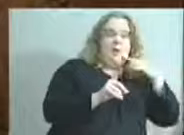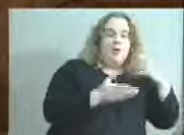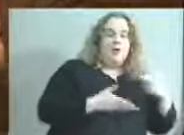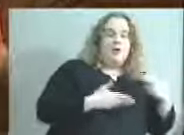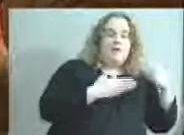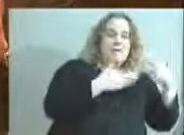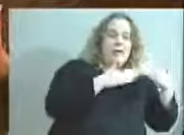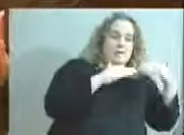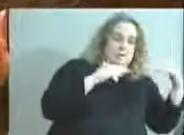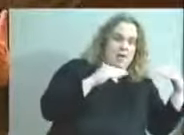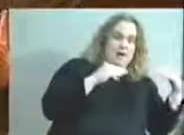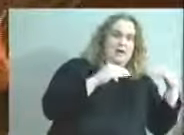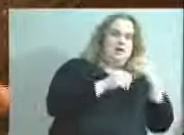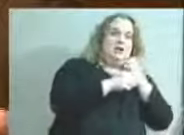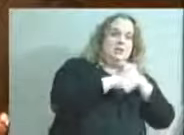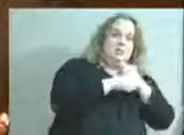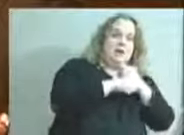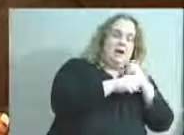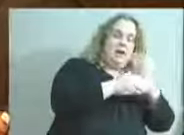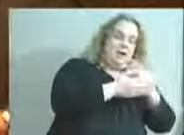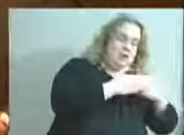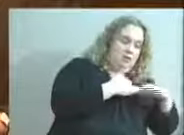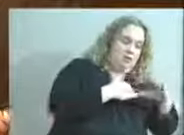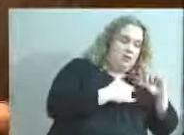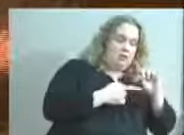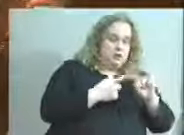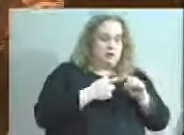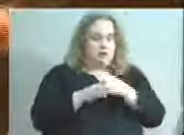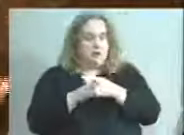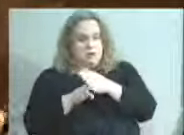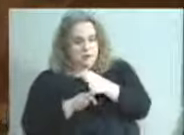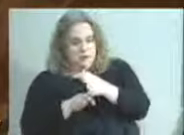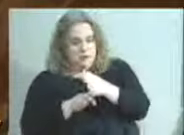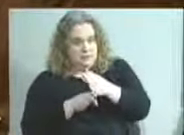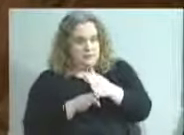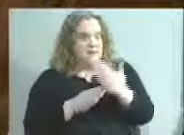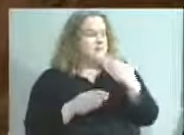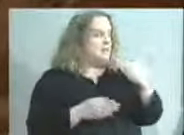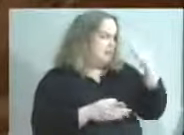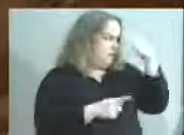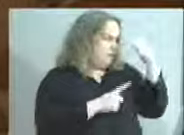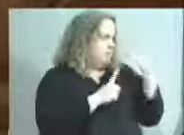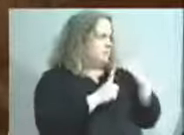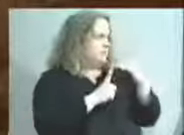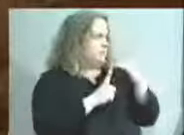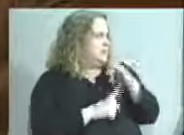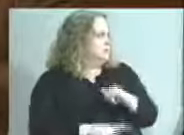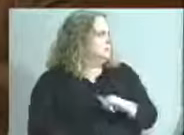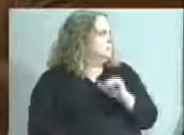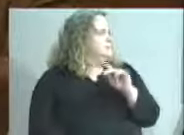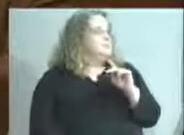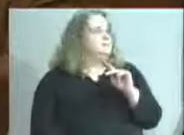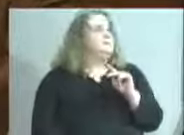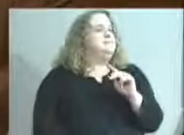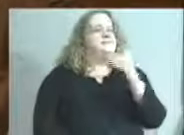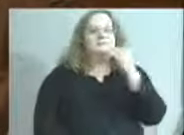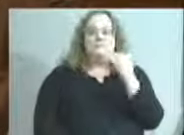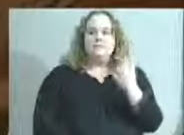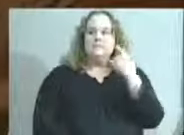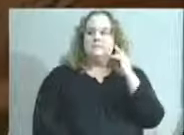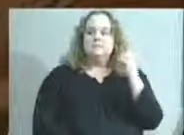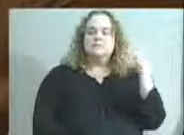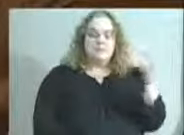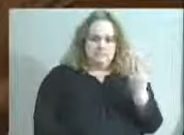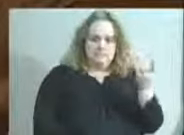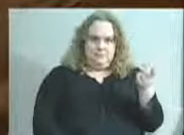for us to create the Cradle to Career. So, Mary Gwen Wheeler, thank you. All right. Great. Mr. Mayor, thank you for being